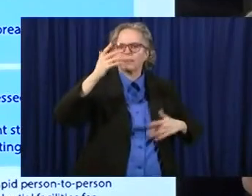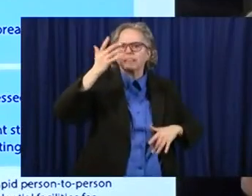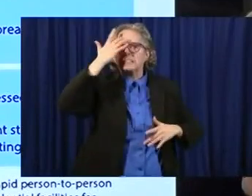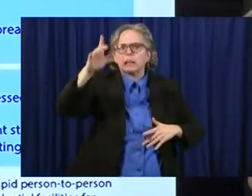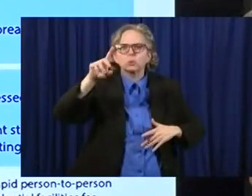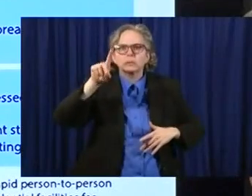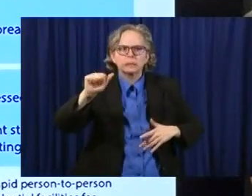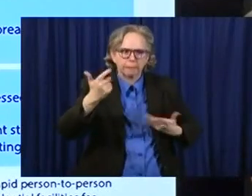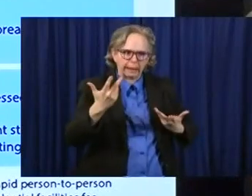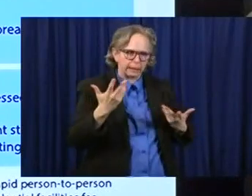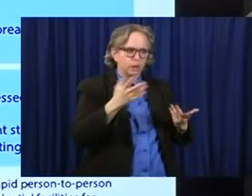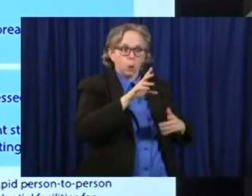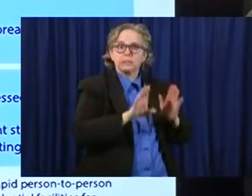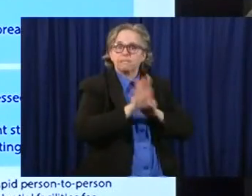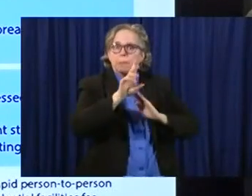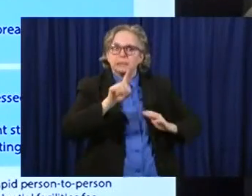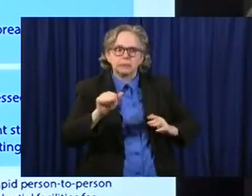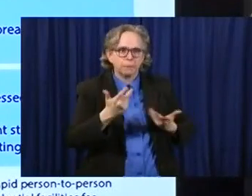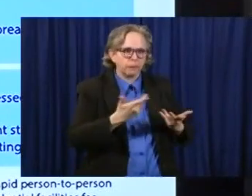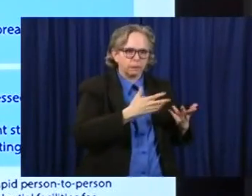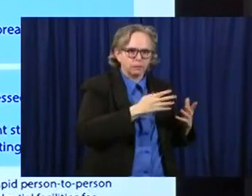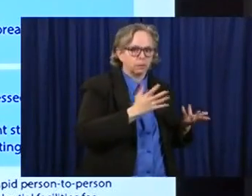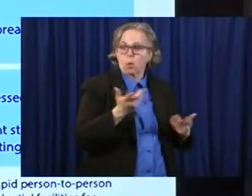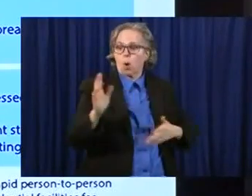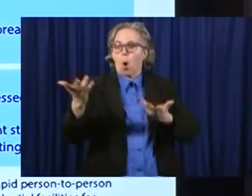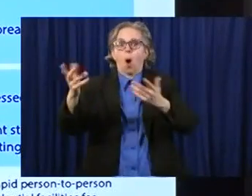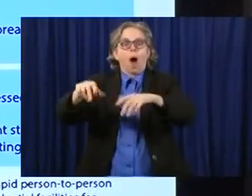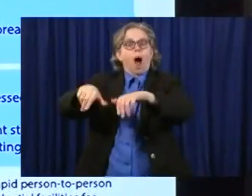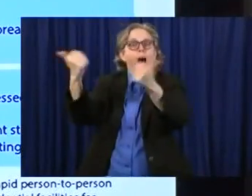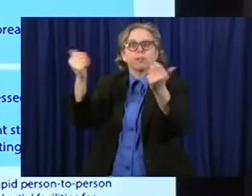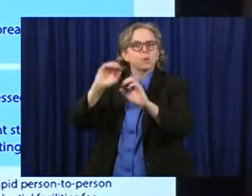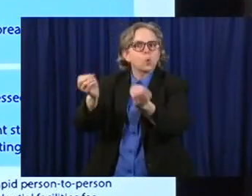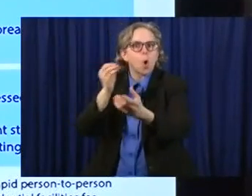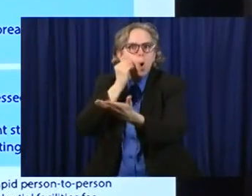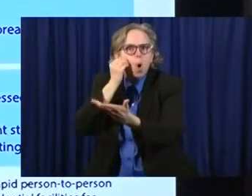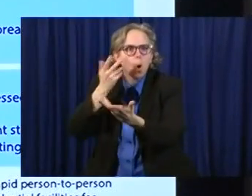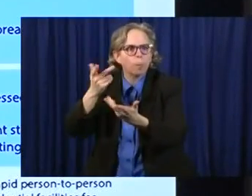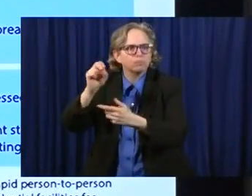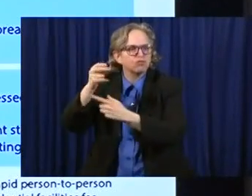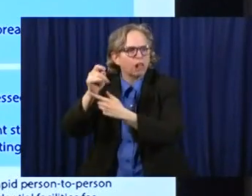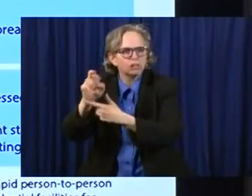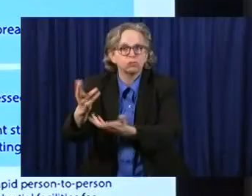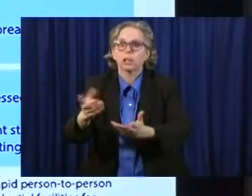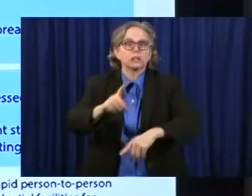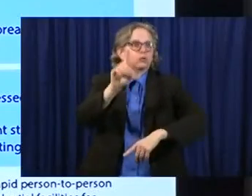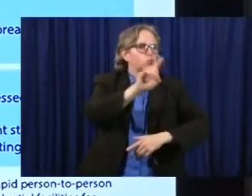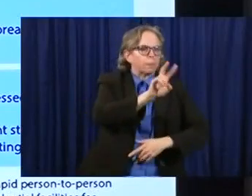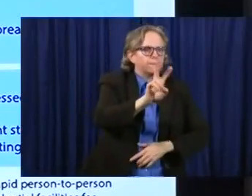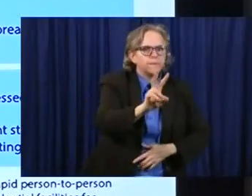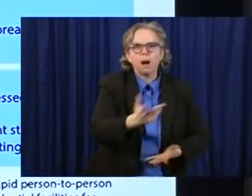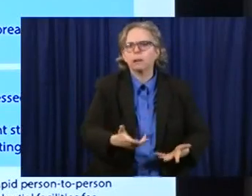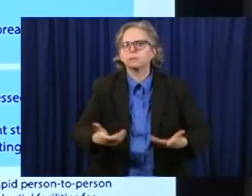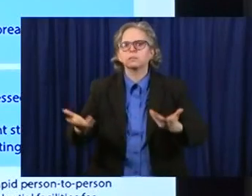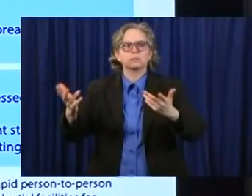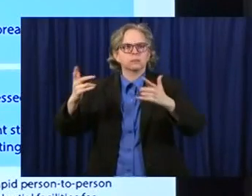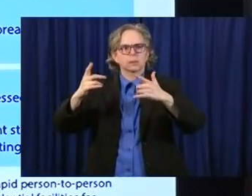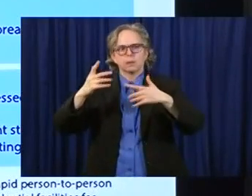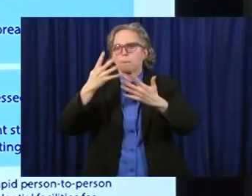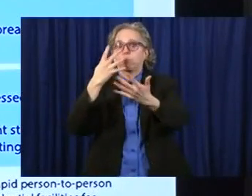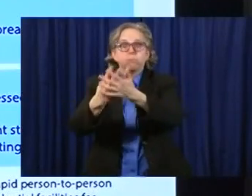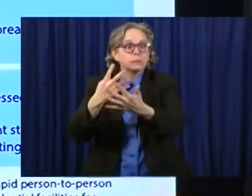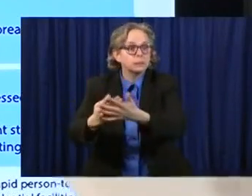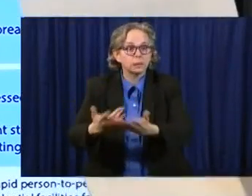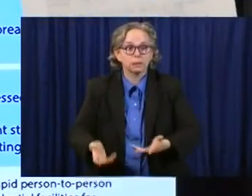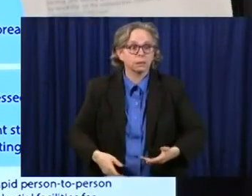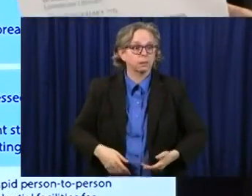Places for the homeless, domestic violence shelters, youth detention centers, prisons, and jails. And so when Dr. Acton